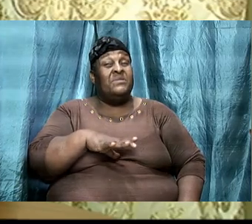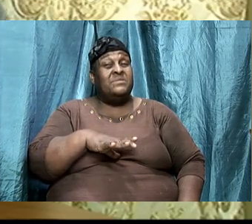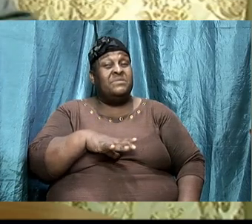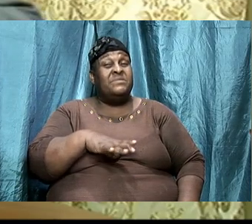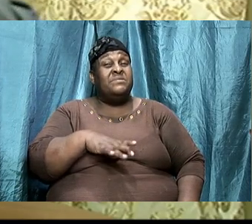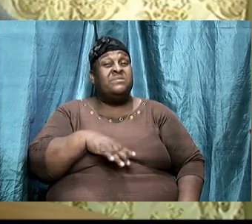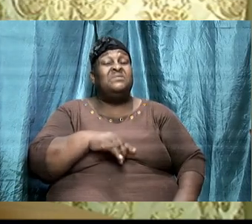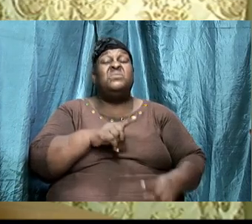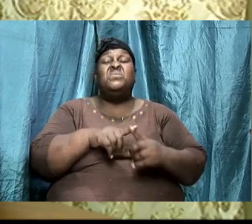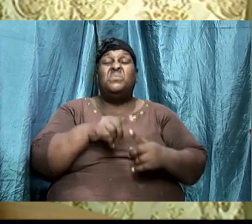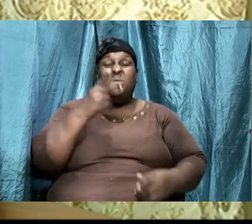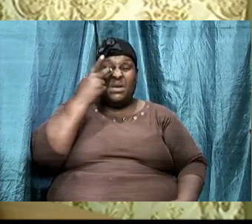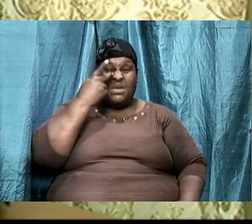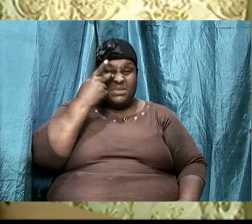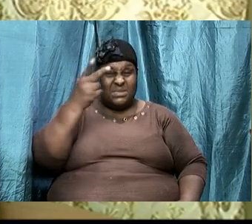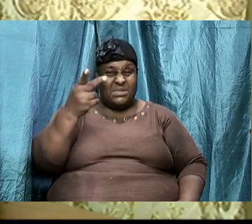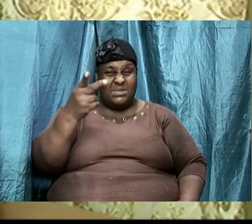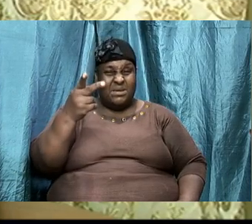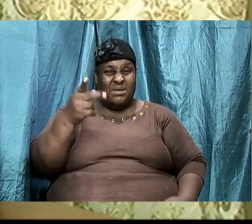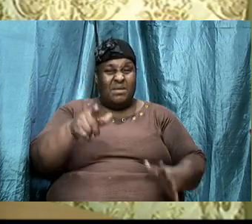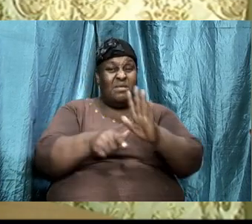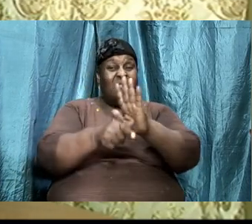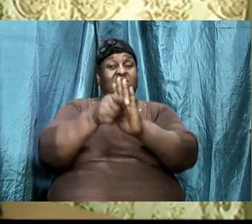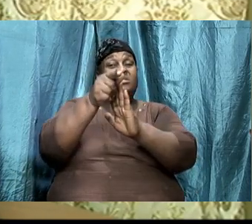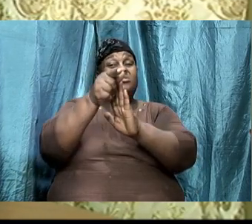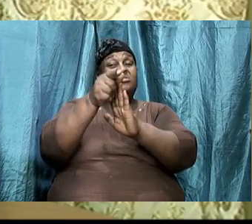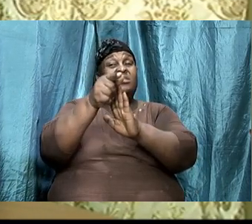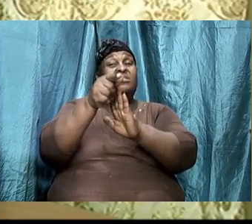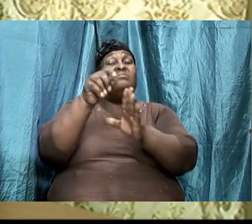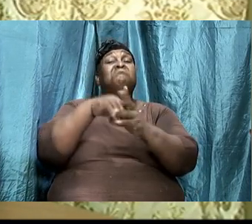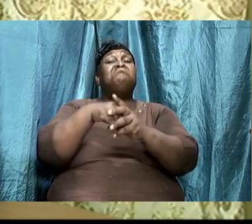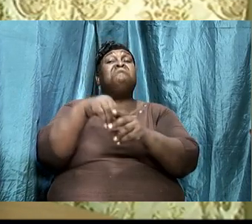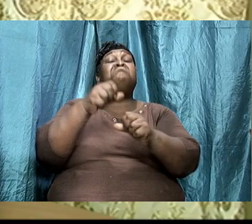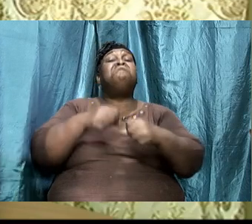when they saw these giants, in the land,